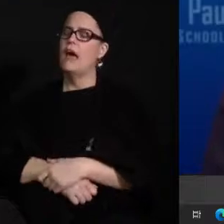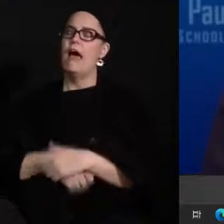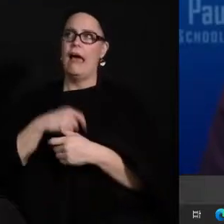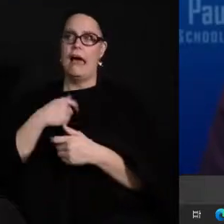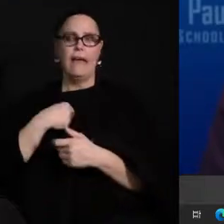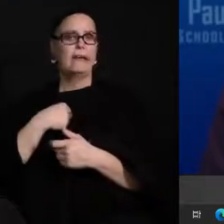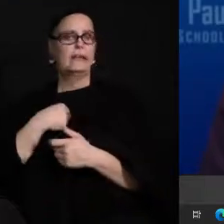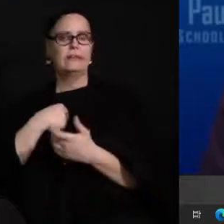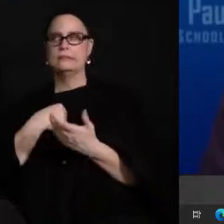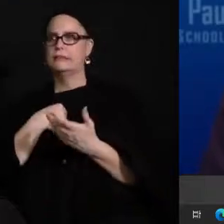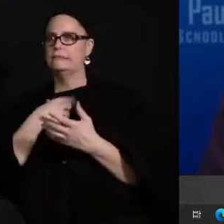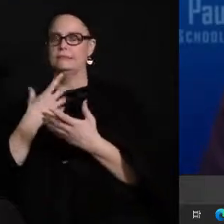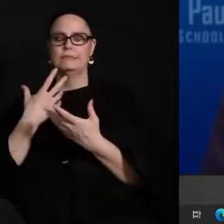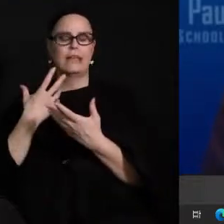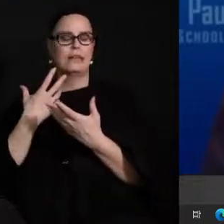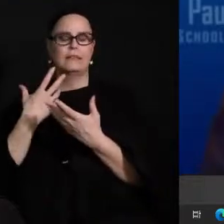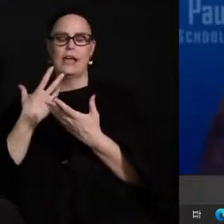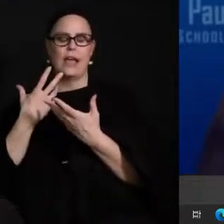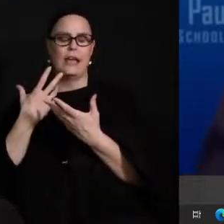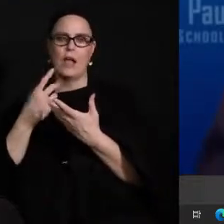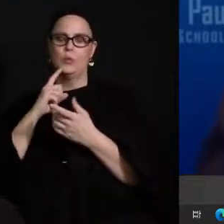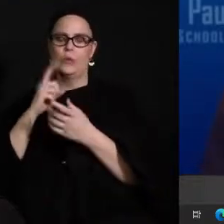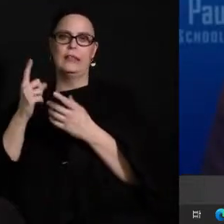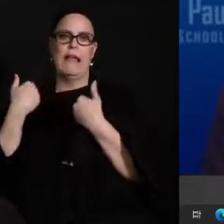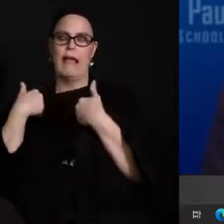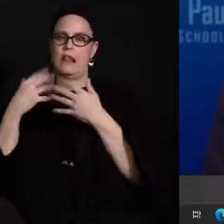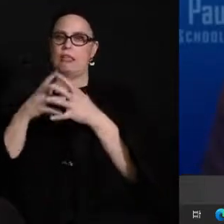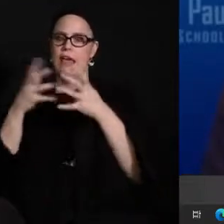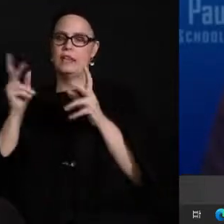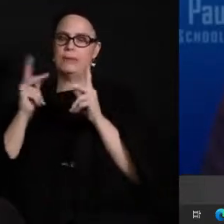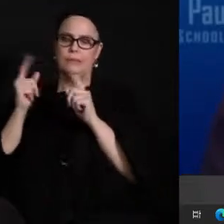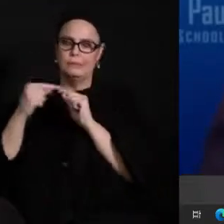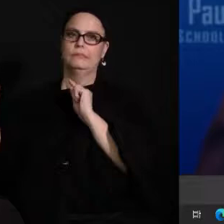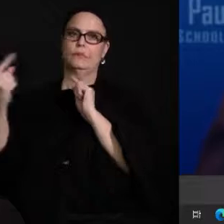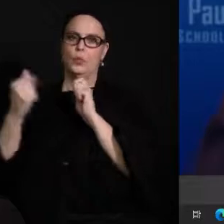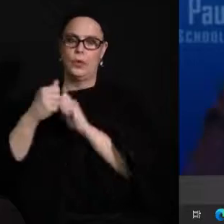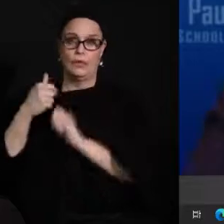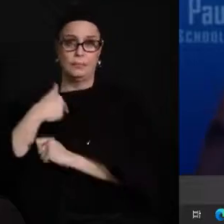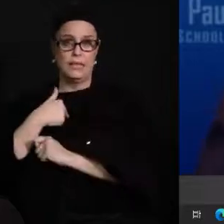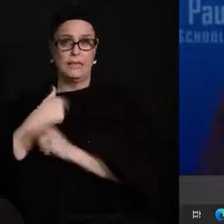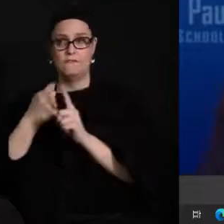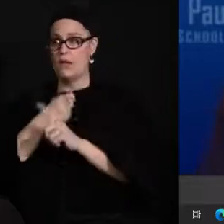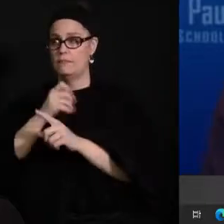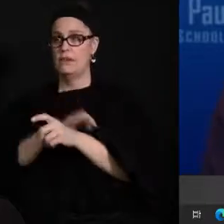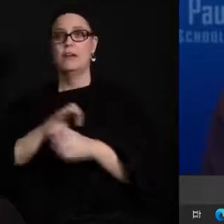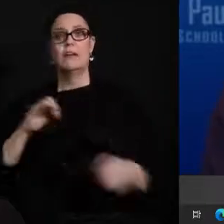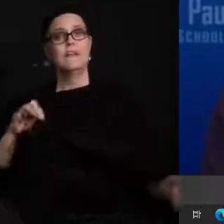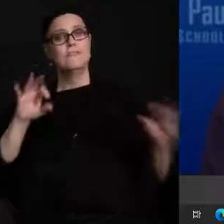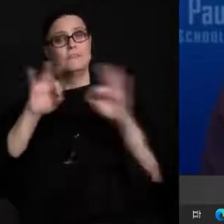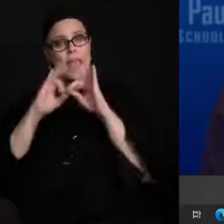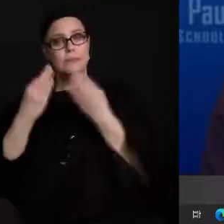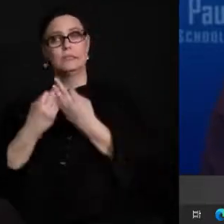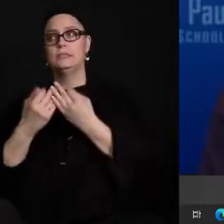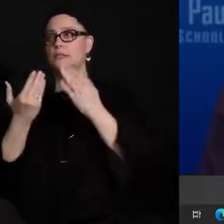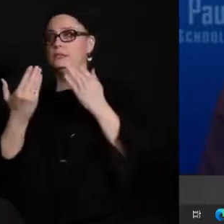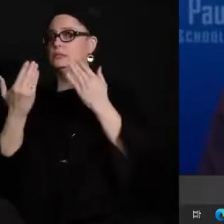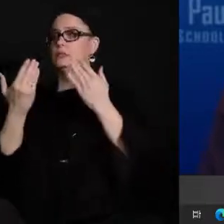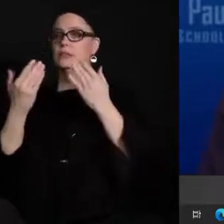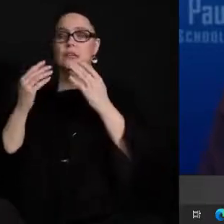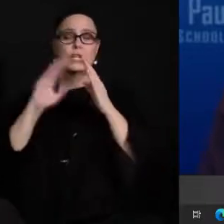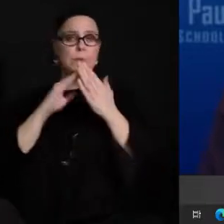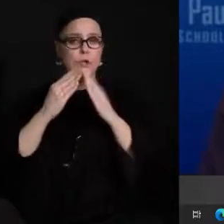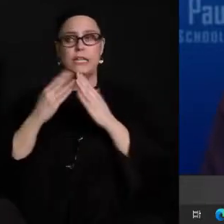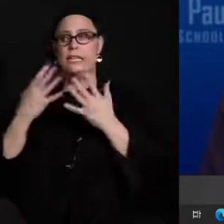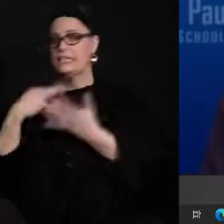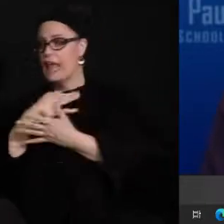from that decision um i truthfully did from from families from staff from community members and uh with